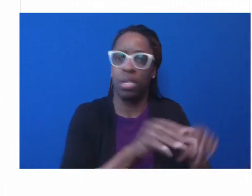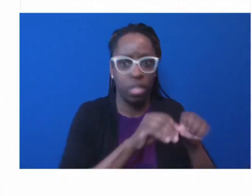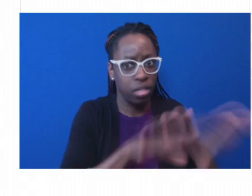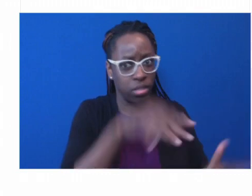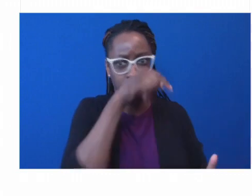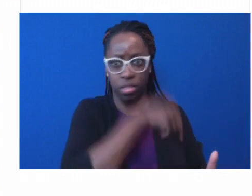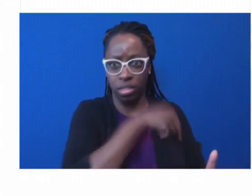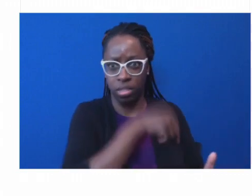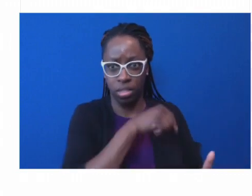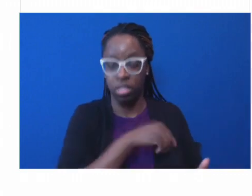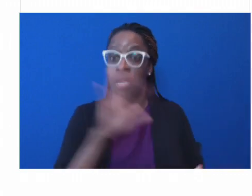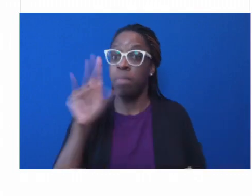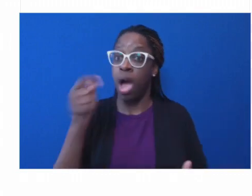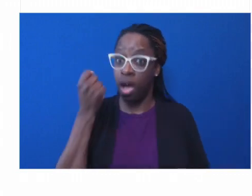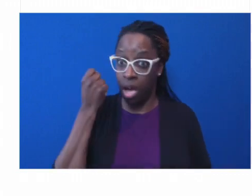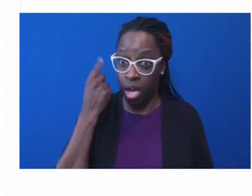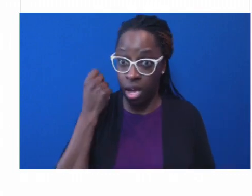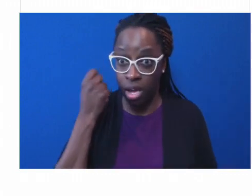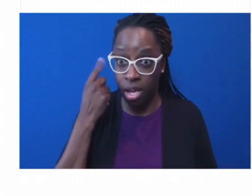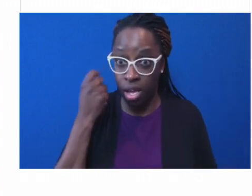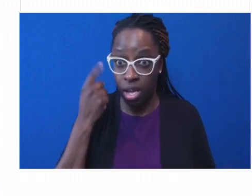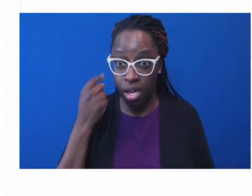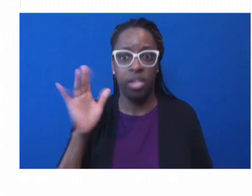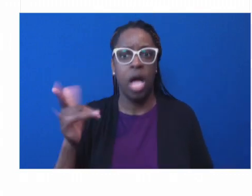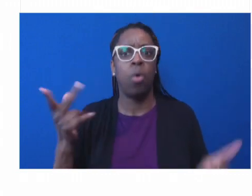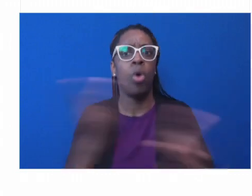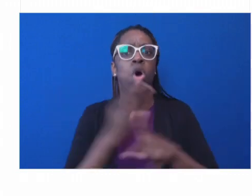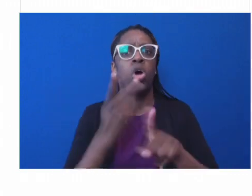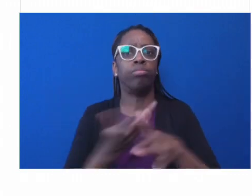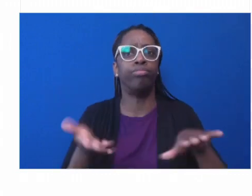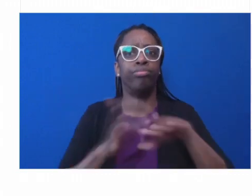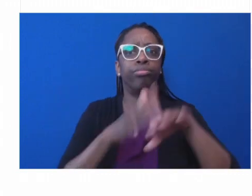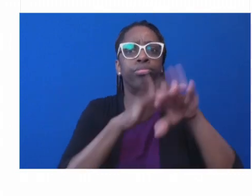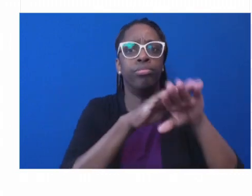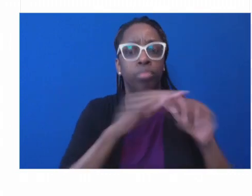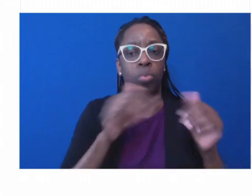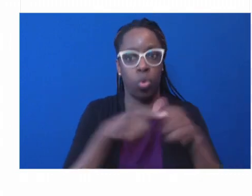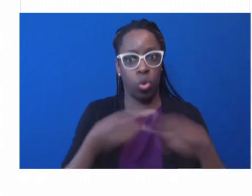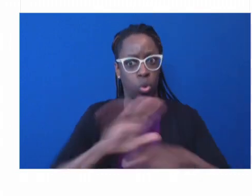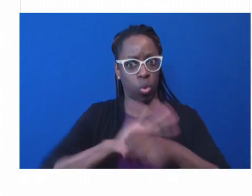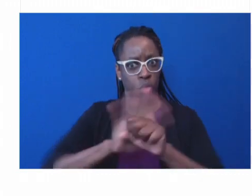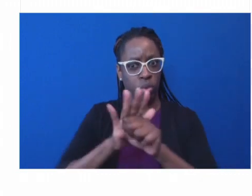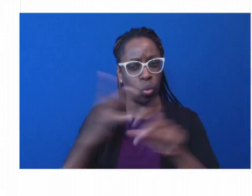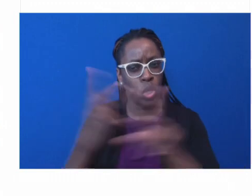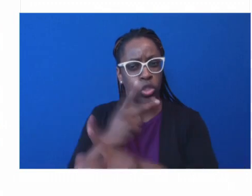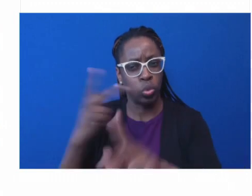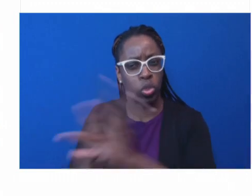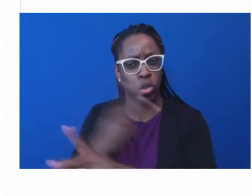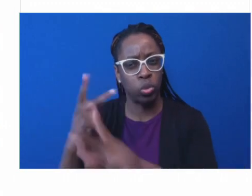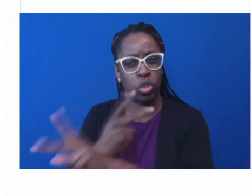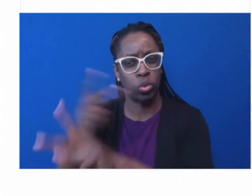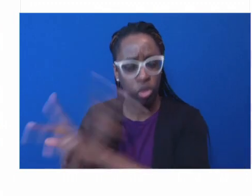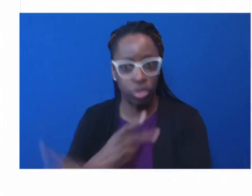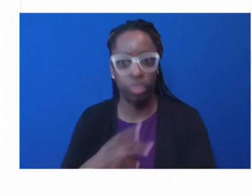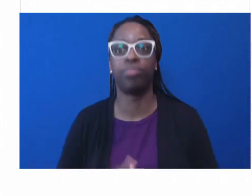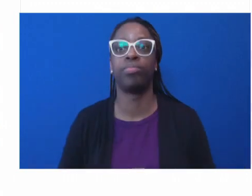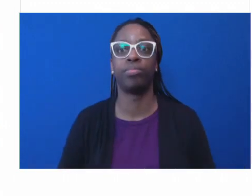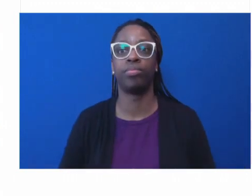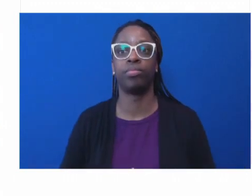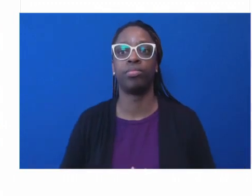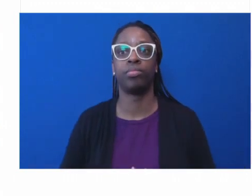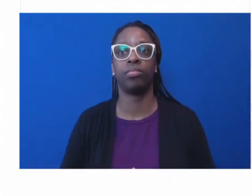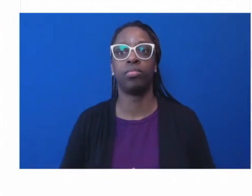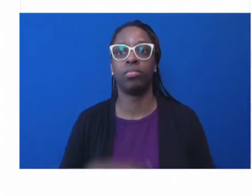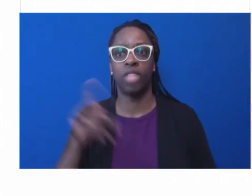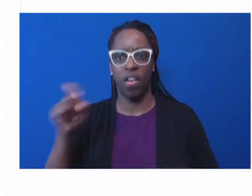if we go back to a transactional way of looking at things, we will simply throw some money at it, we'll throw a few,